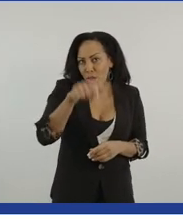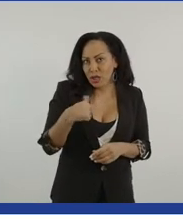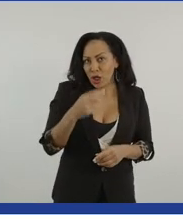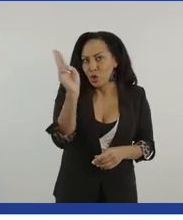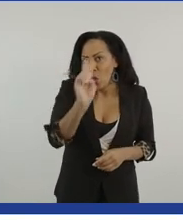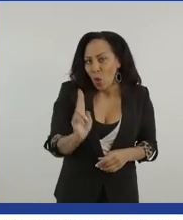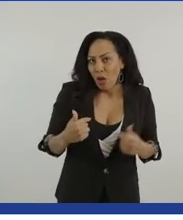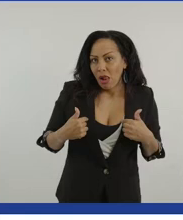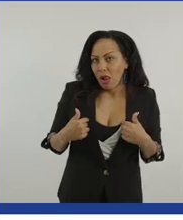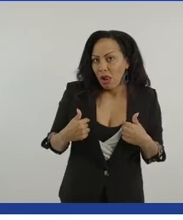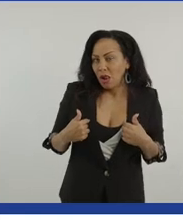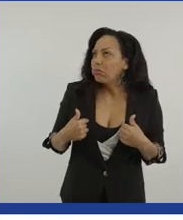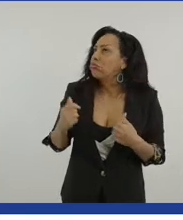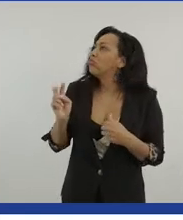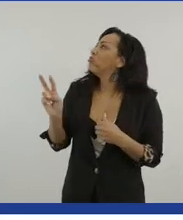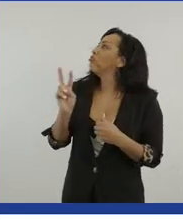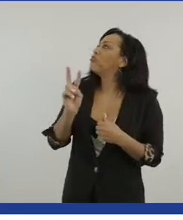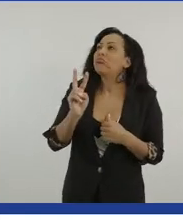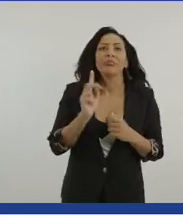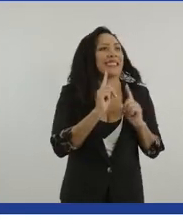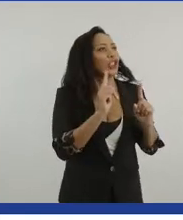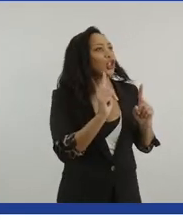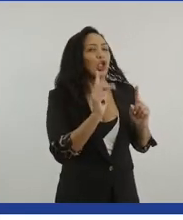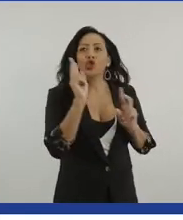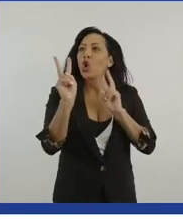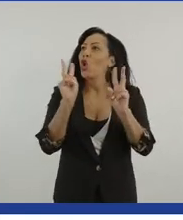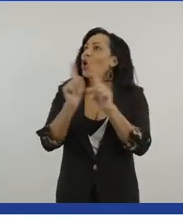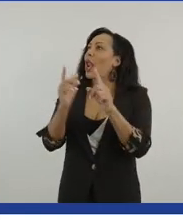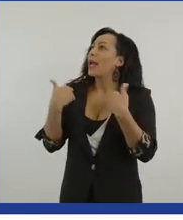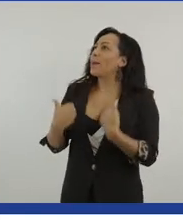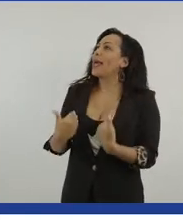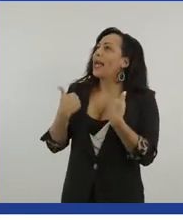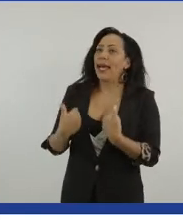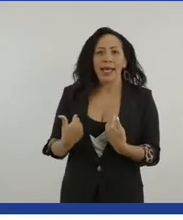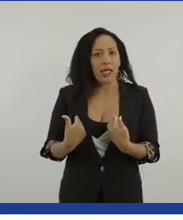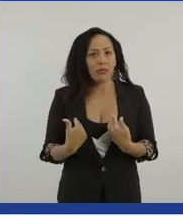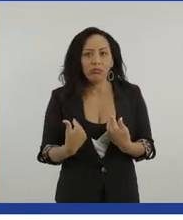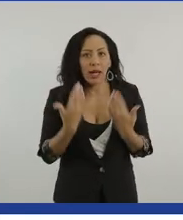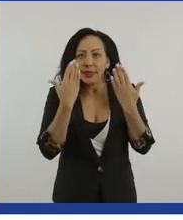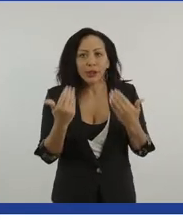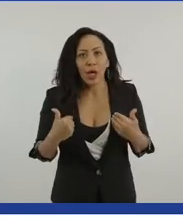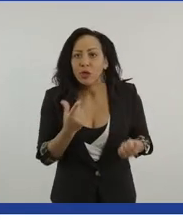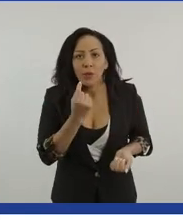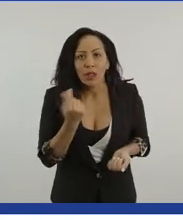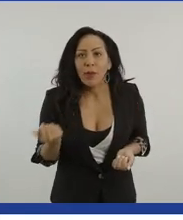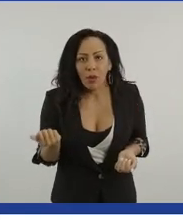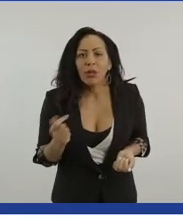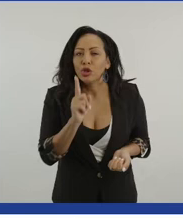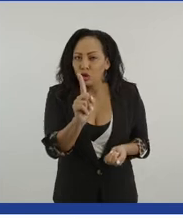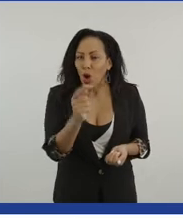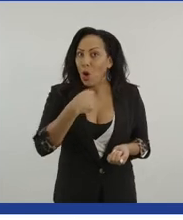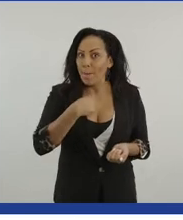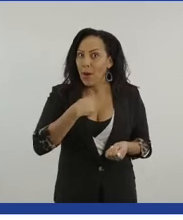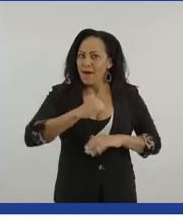I didn't see teachers that looked like me or, or knew it was possible. So I want with my foundation to